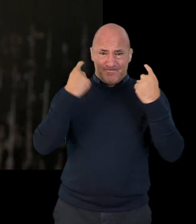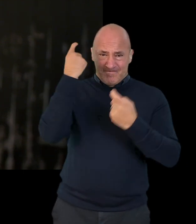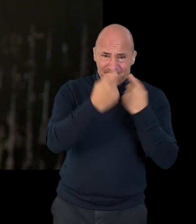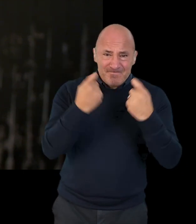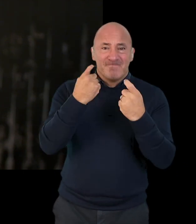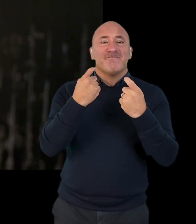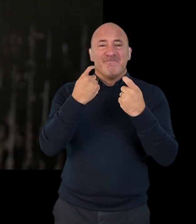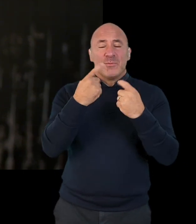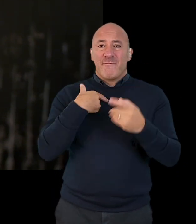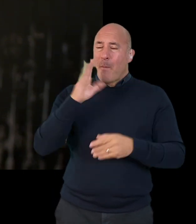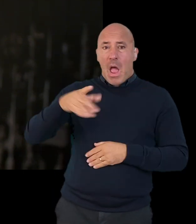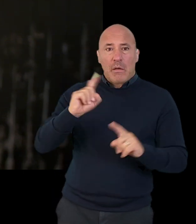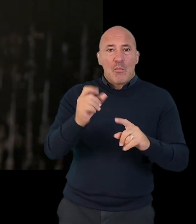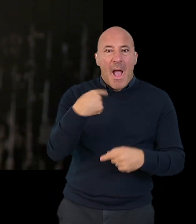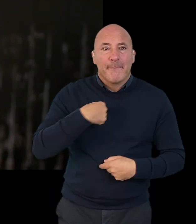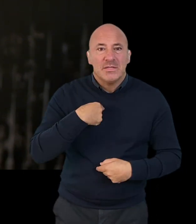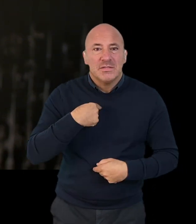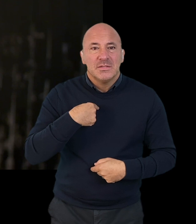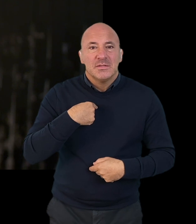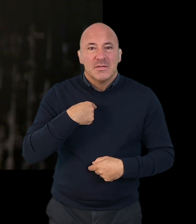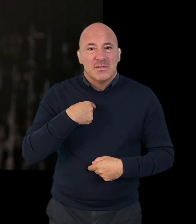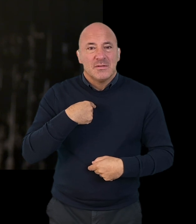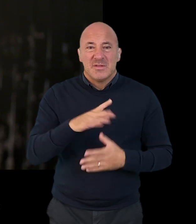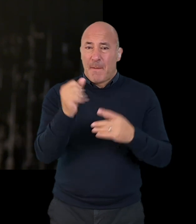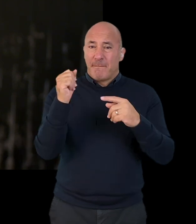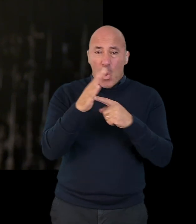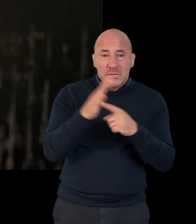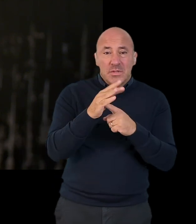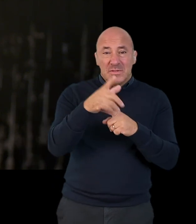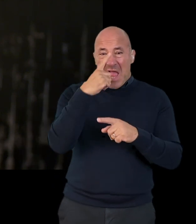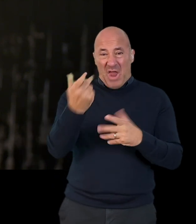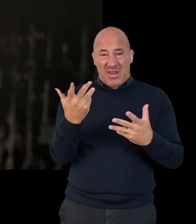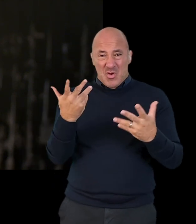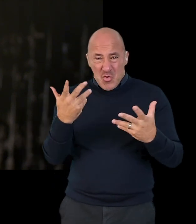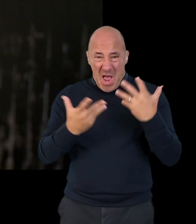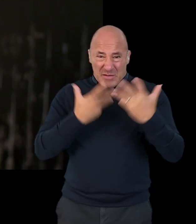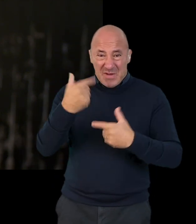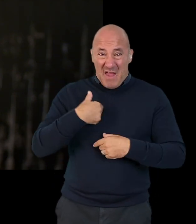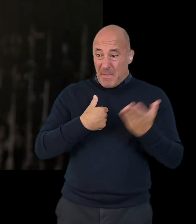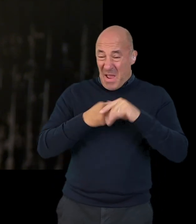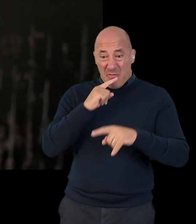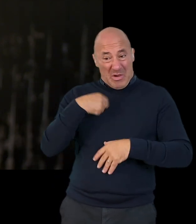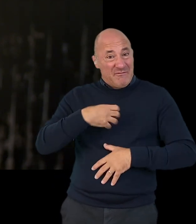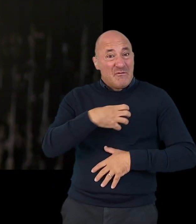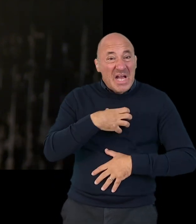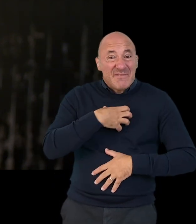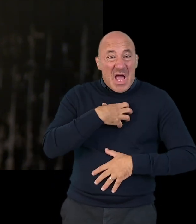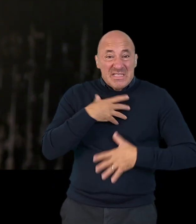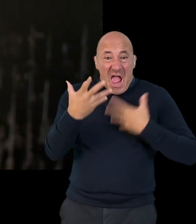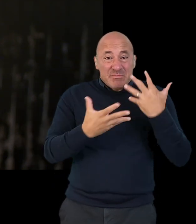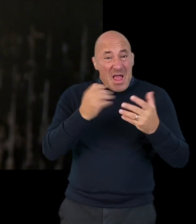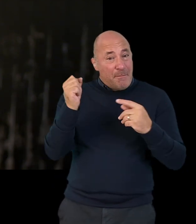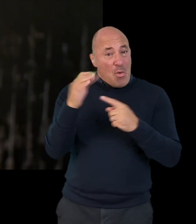main thing, the main question to be answered is what do I fear when I go back? So it is important that you describe your fear,